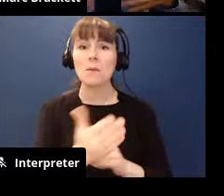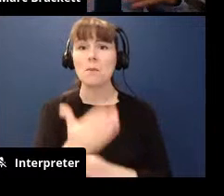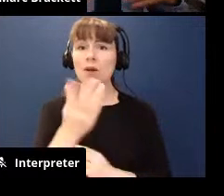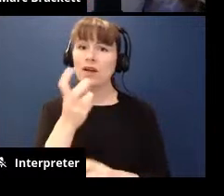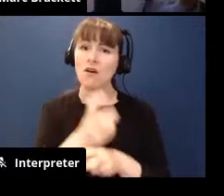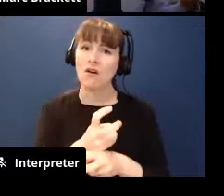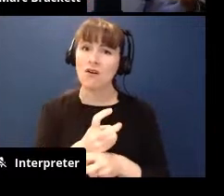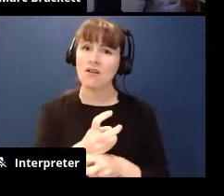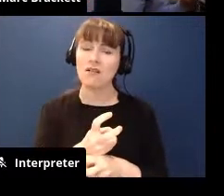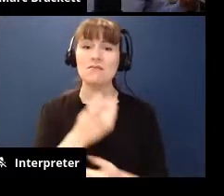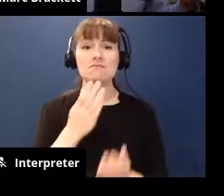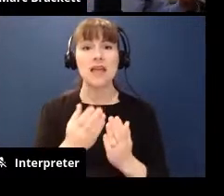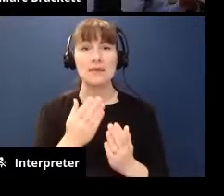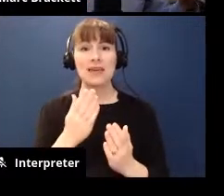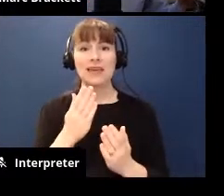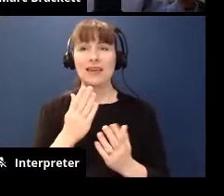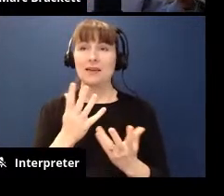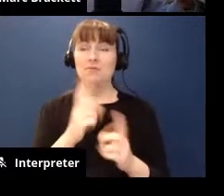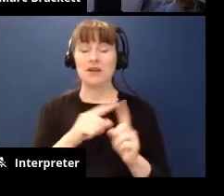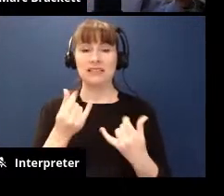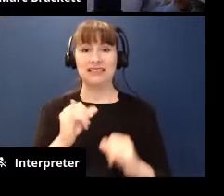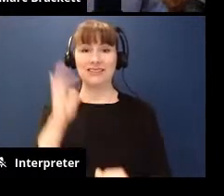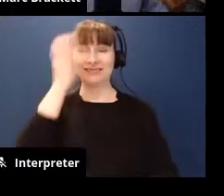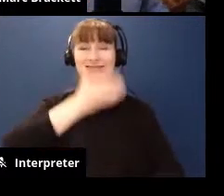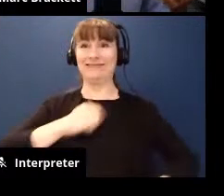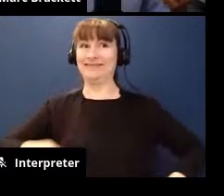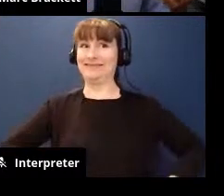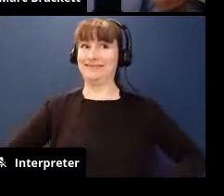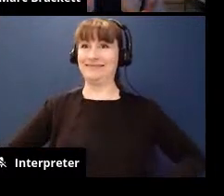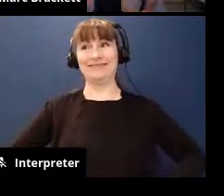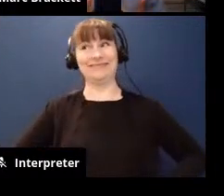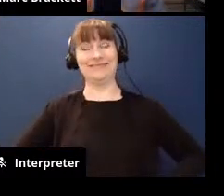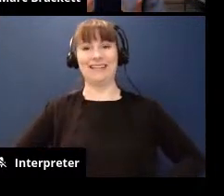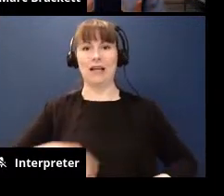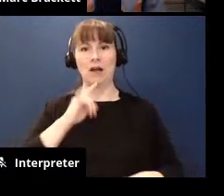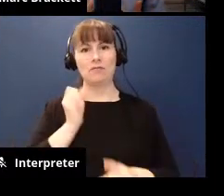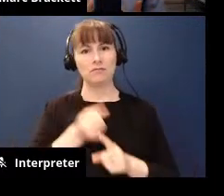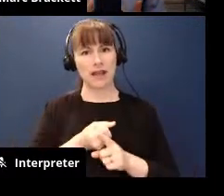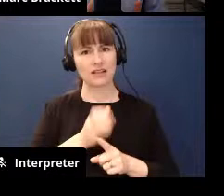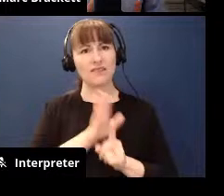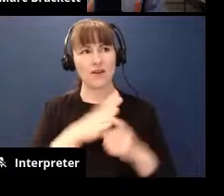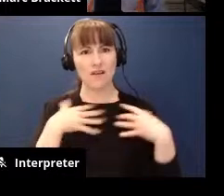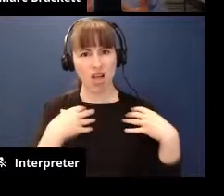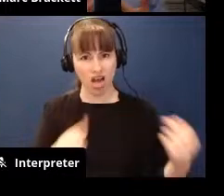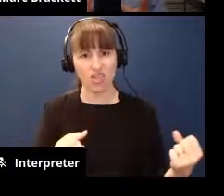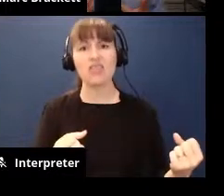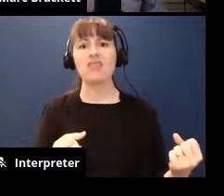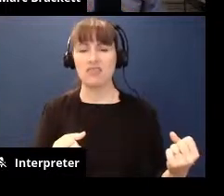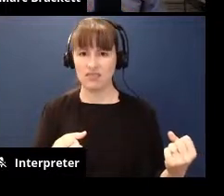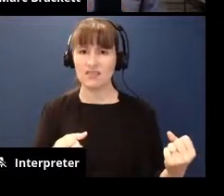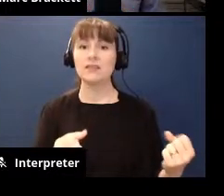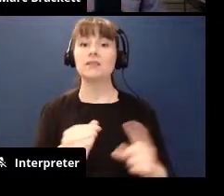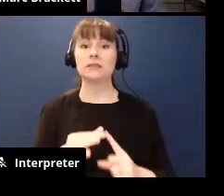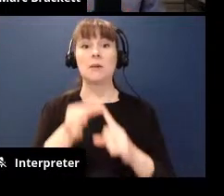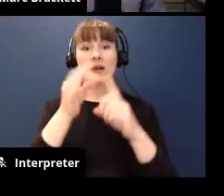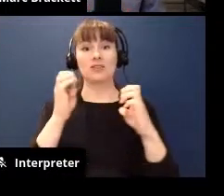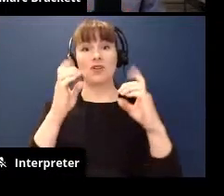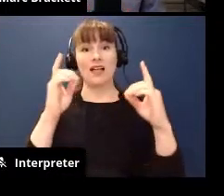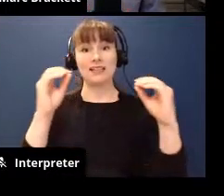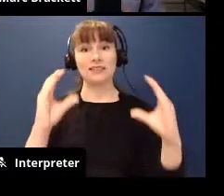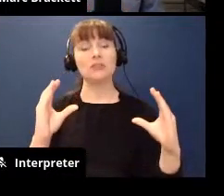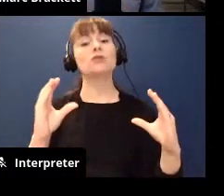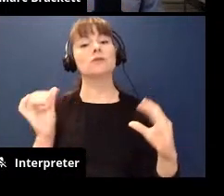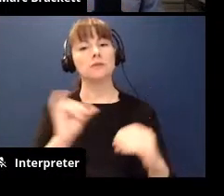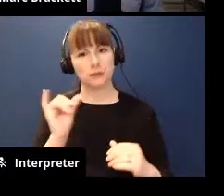and they have to like put on this face and it really can affect their health and wellness special education teachers have the